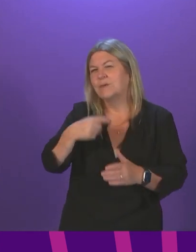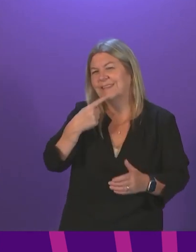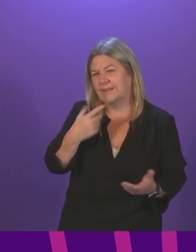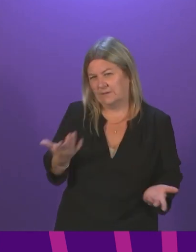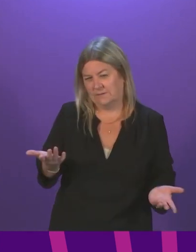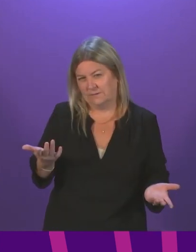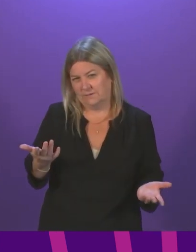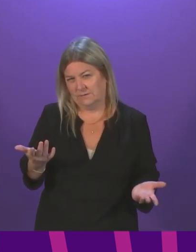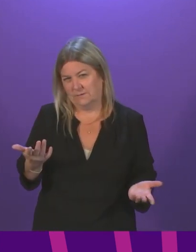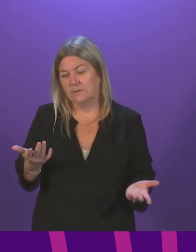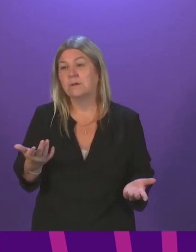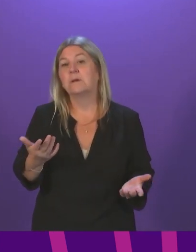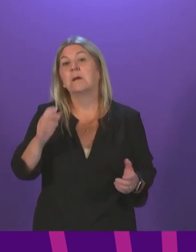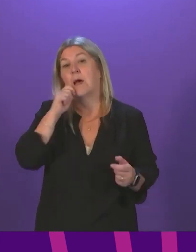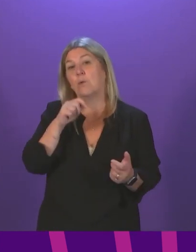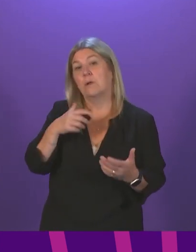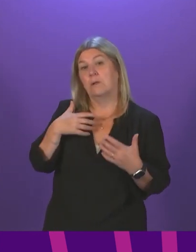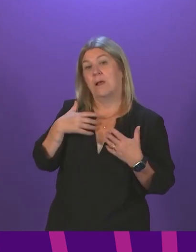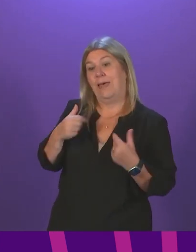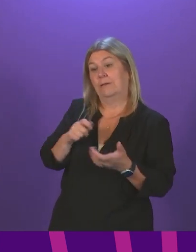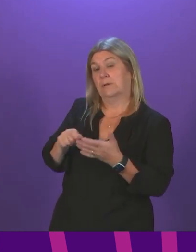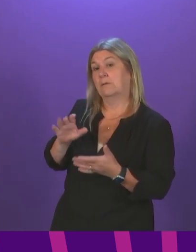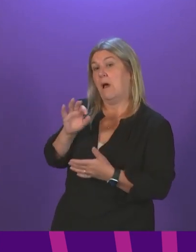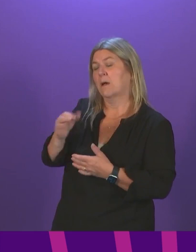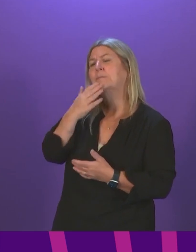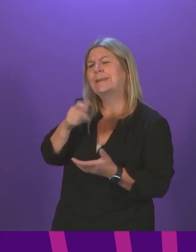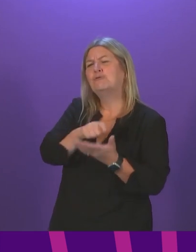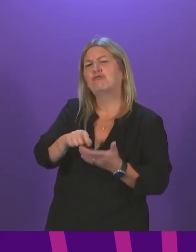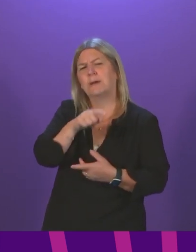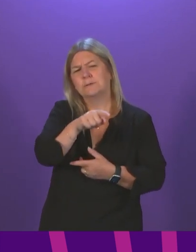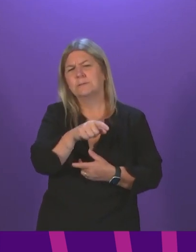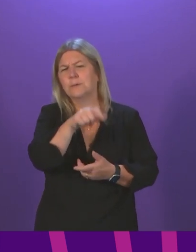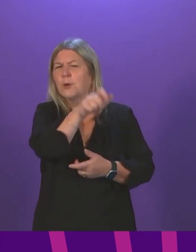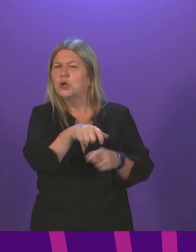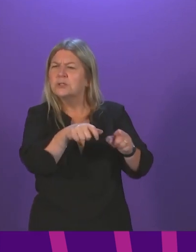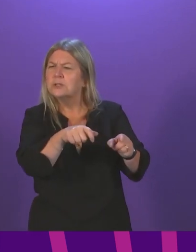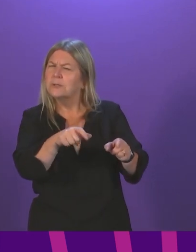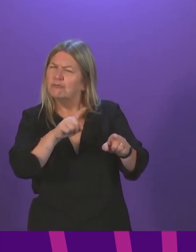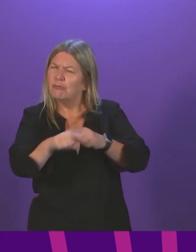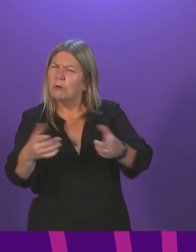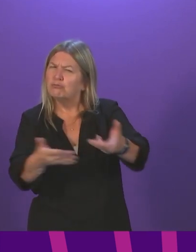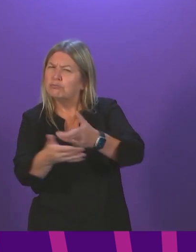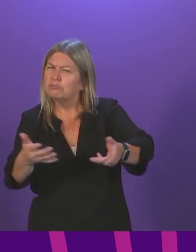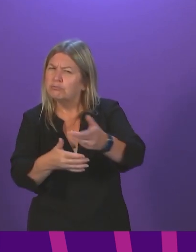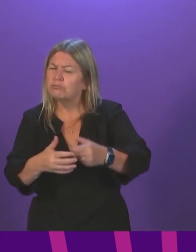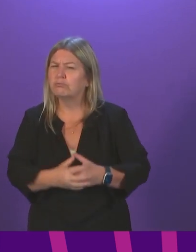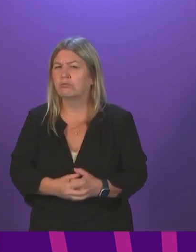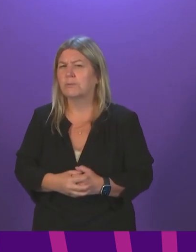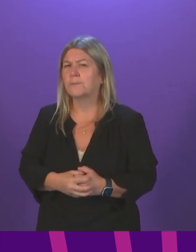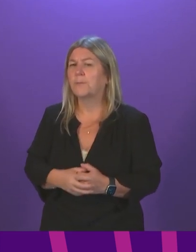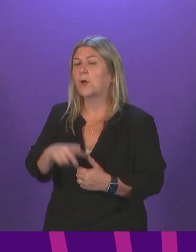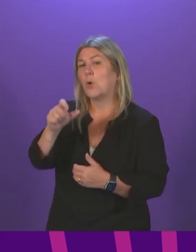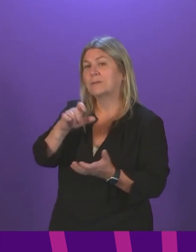write to or ask the Health Secretary to write to the member once we've had an opportunity to consider it further. Colin Smith, be followed by Jamie Halker-Johnston.